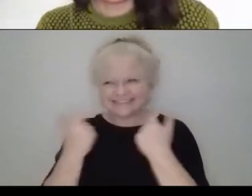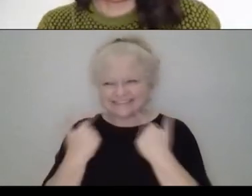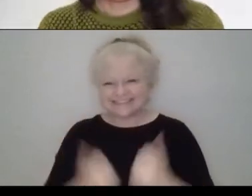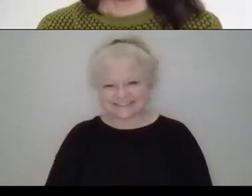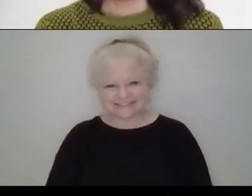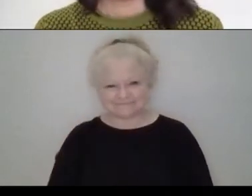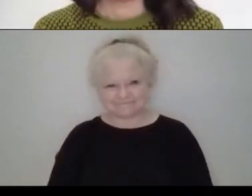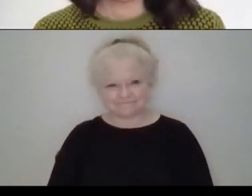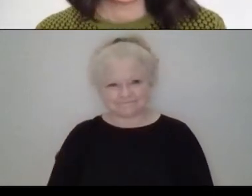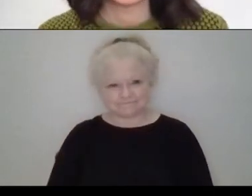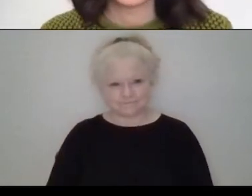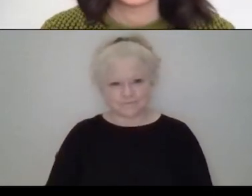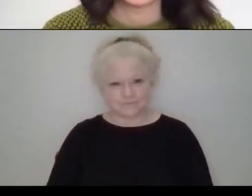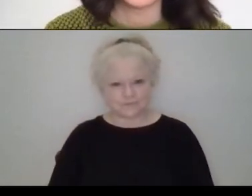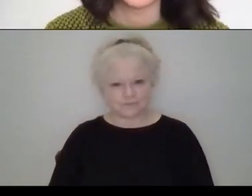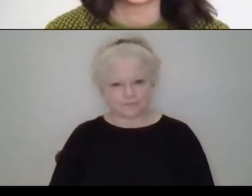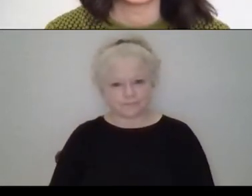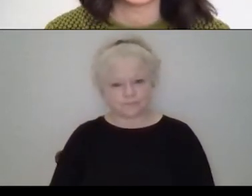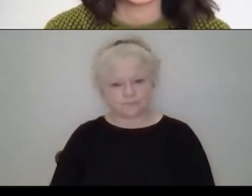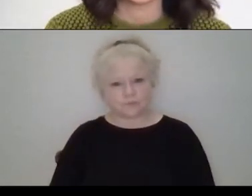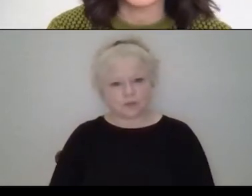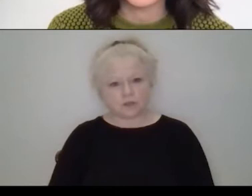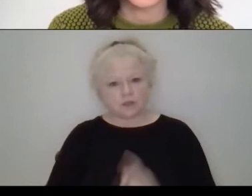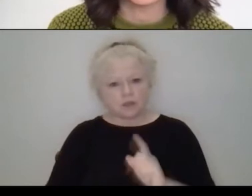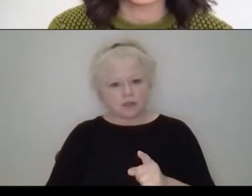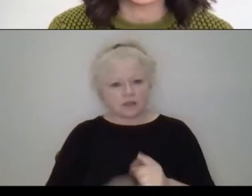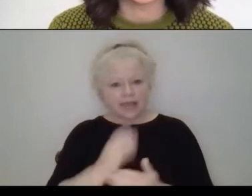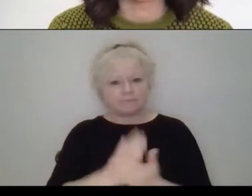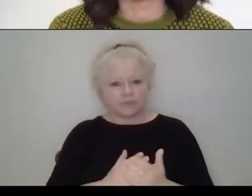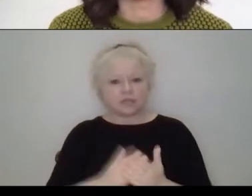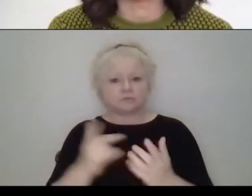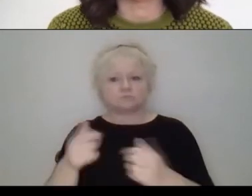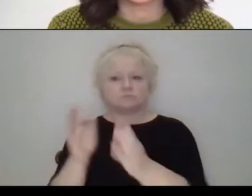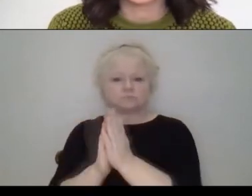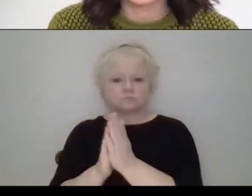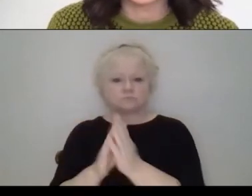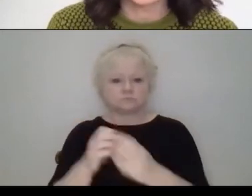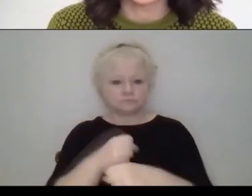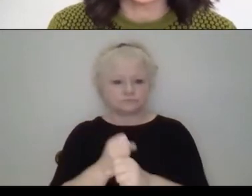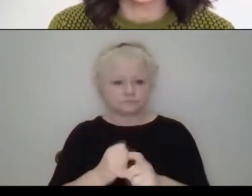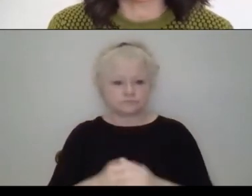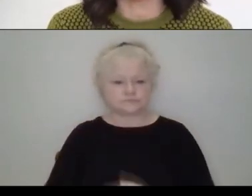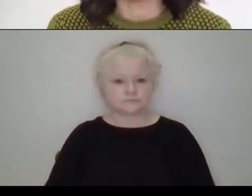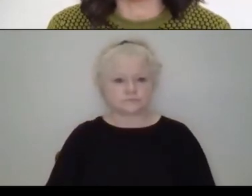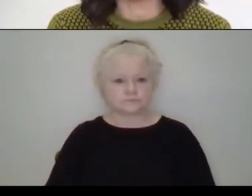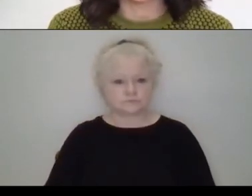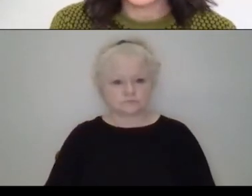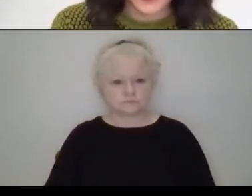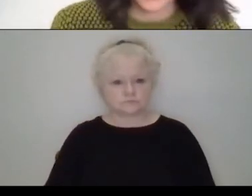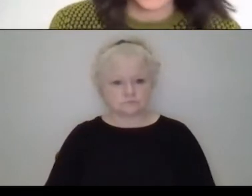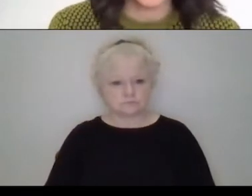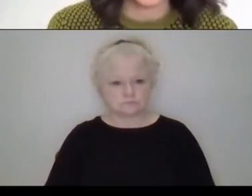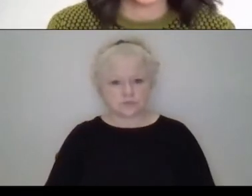Well, these pieces is, um, it was a commission from Cristina De Leon, a Latin